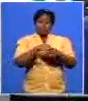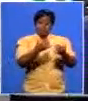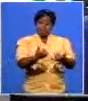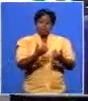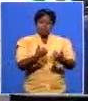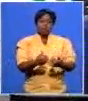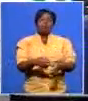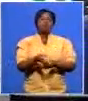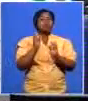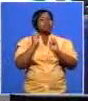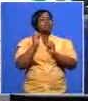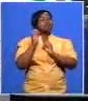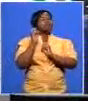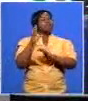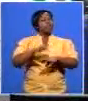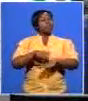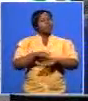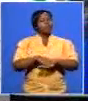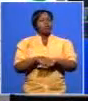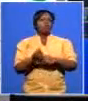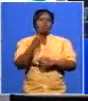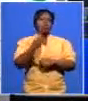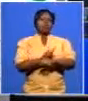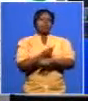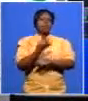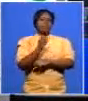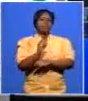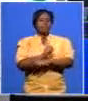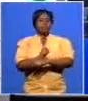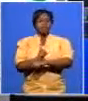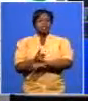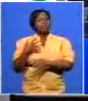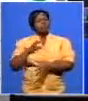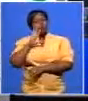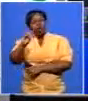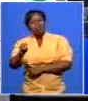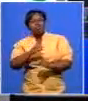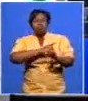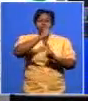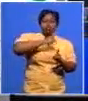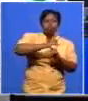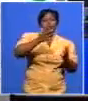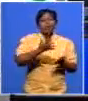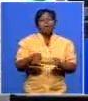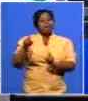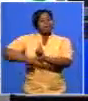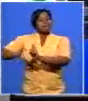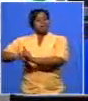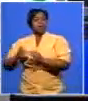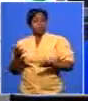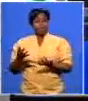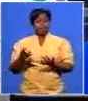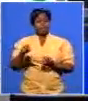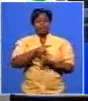now we'll be looking throughout the hour and a half at where they have gained where they have lost made losses and where they